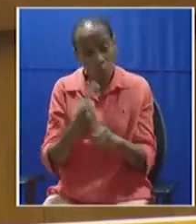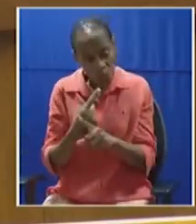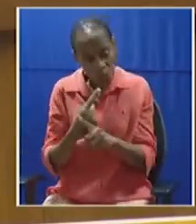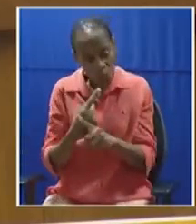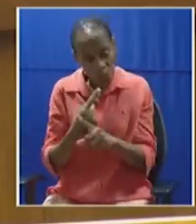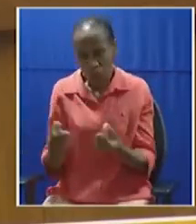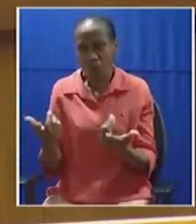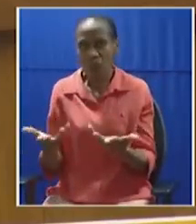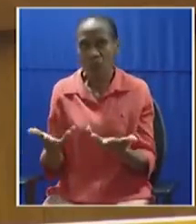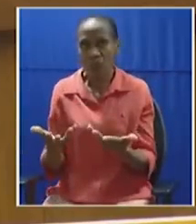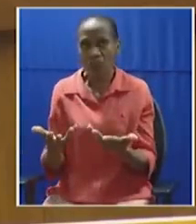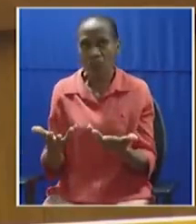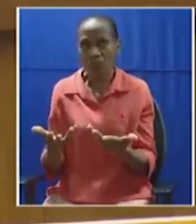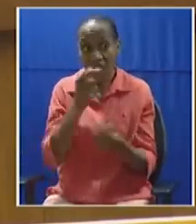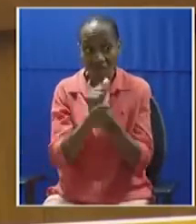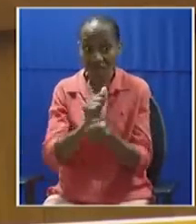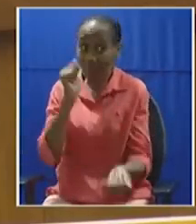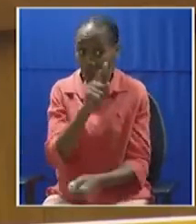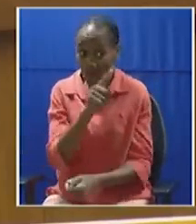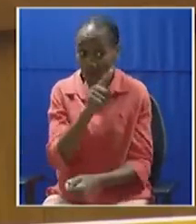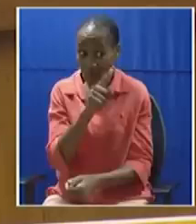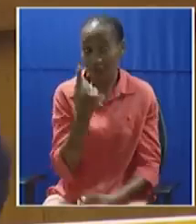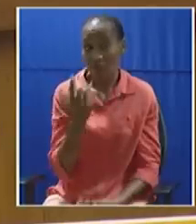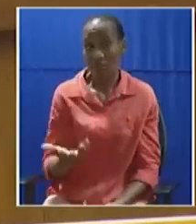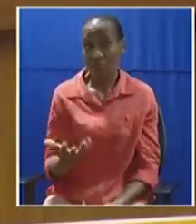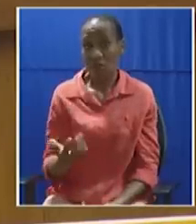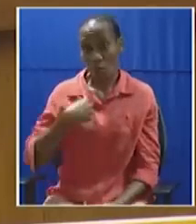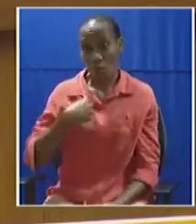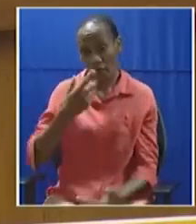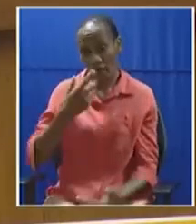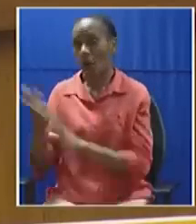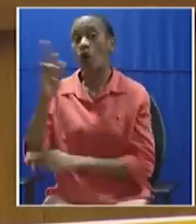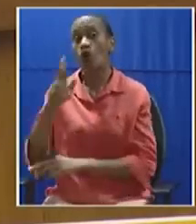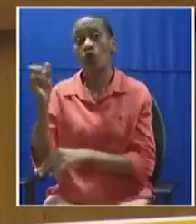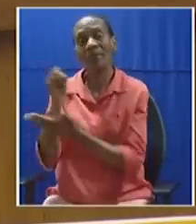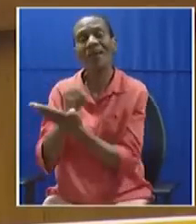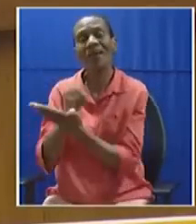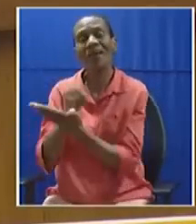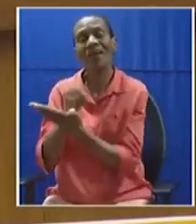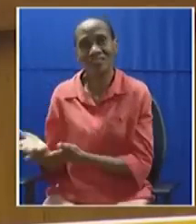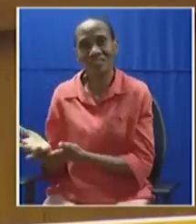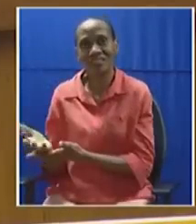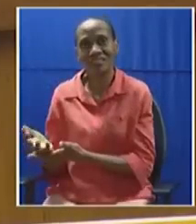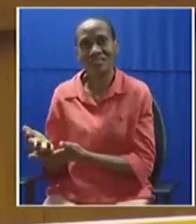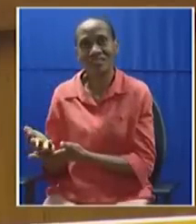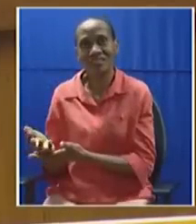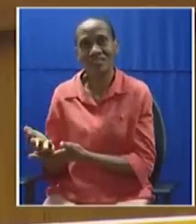And they send you home. And we headed to Robben Island. You should have responded.